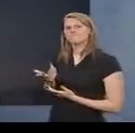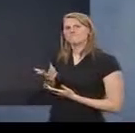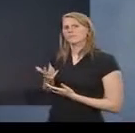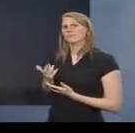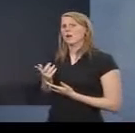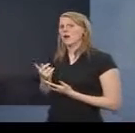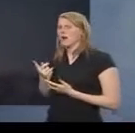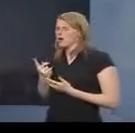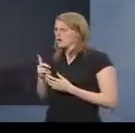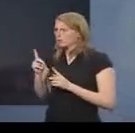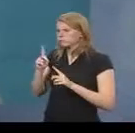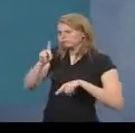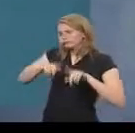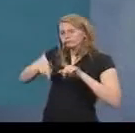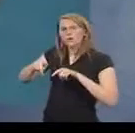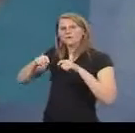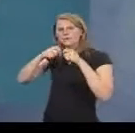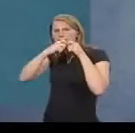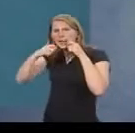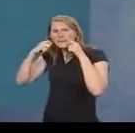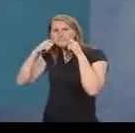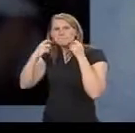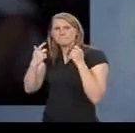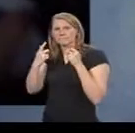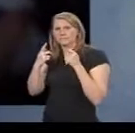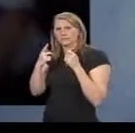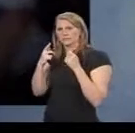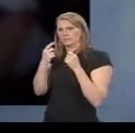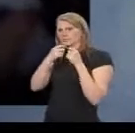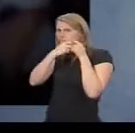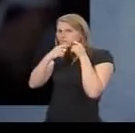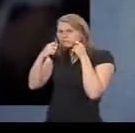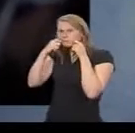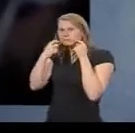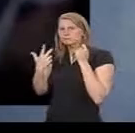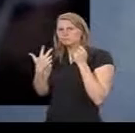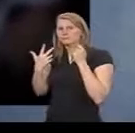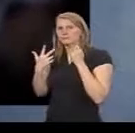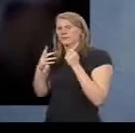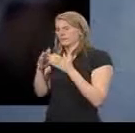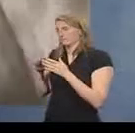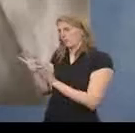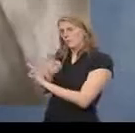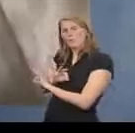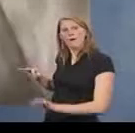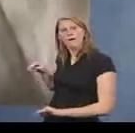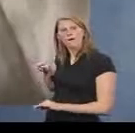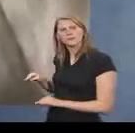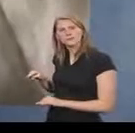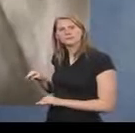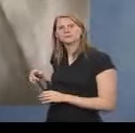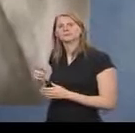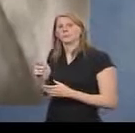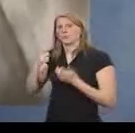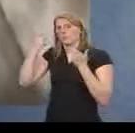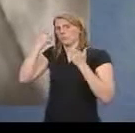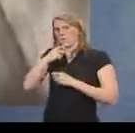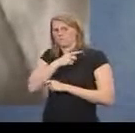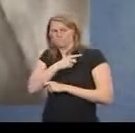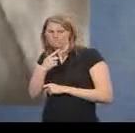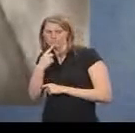kinds of tape we might use to close Bin Laden's mouth in case it was necessary to keep him silent.